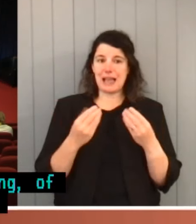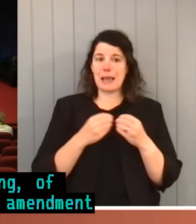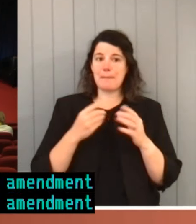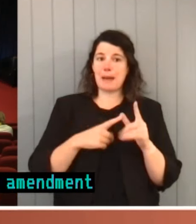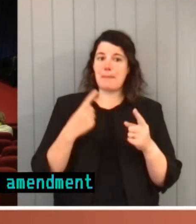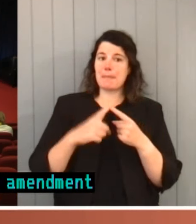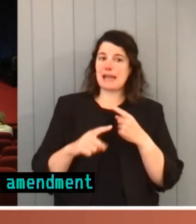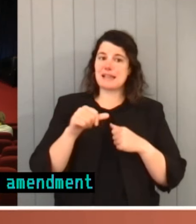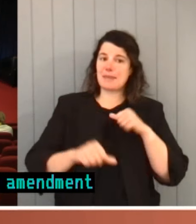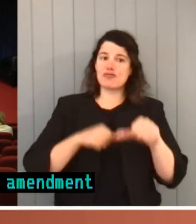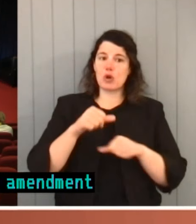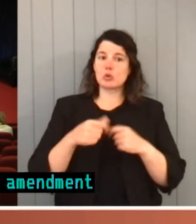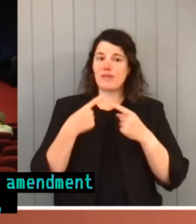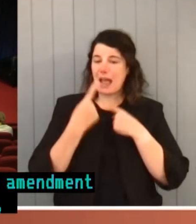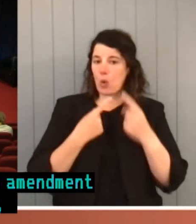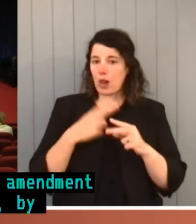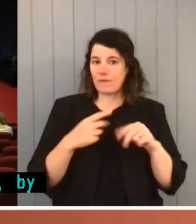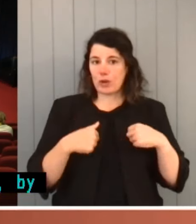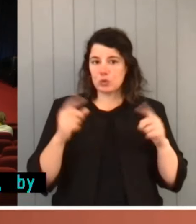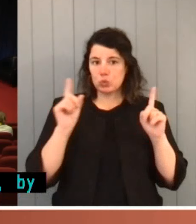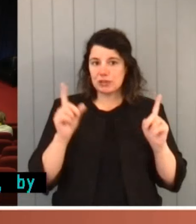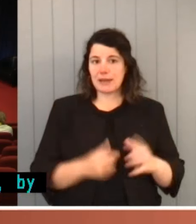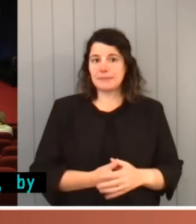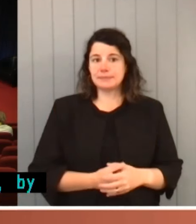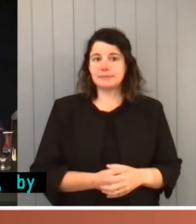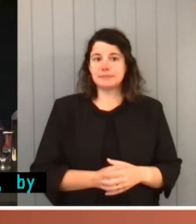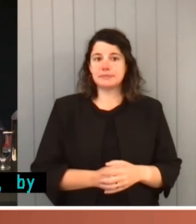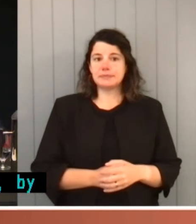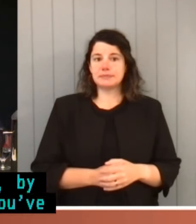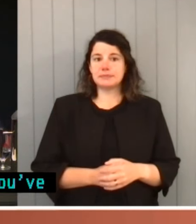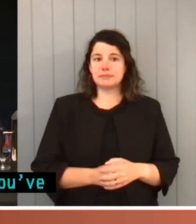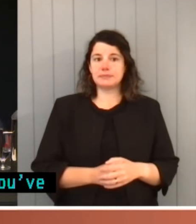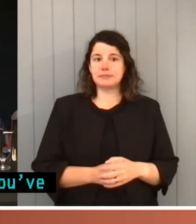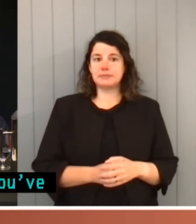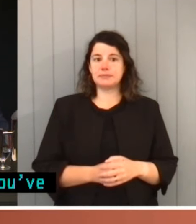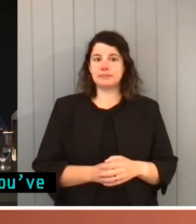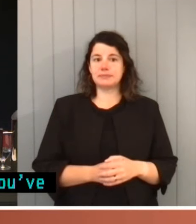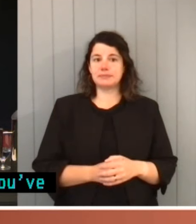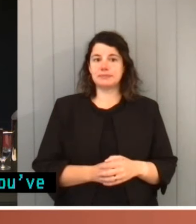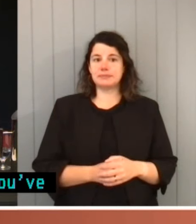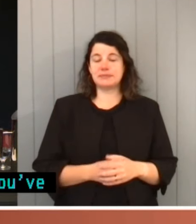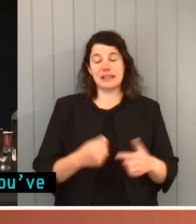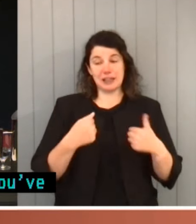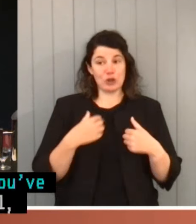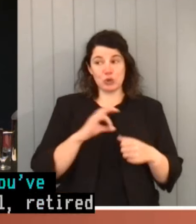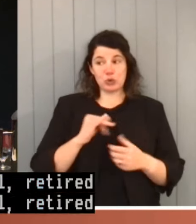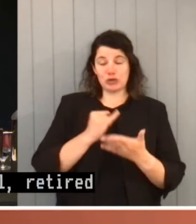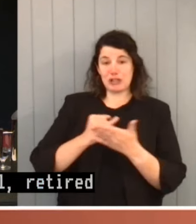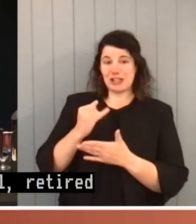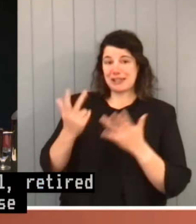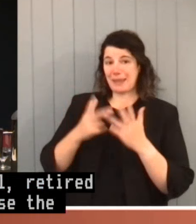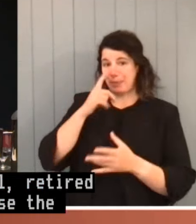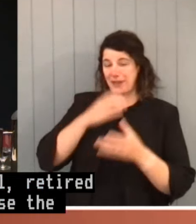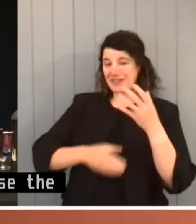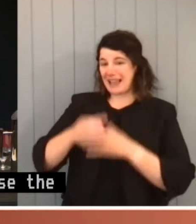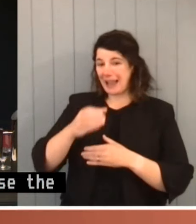that you've outlined for us today. Yeah, well retired generals shouldn't criticise the generals who have taken over from them or comment on their